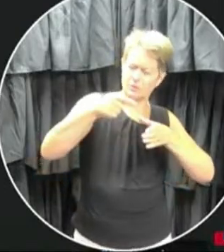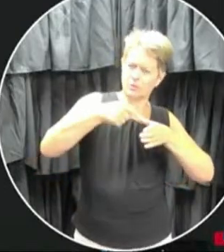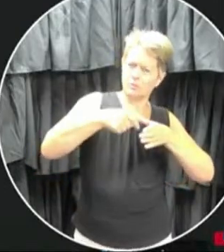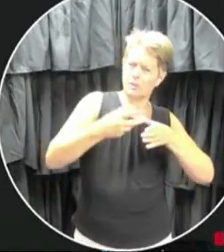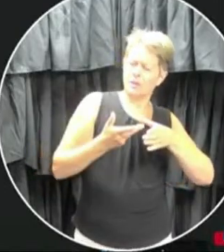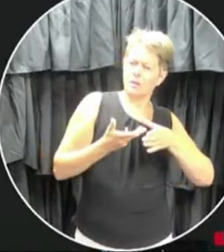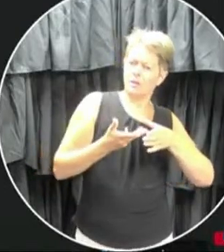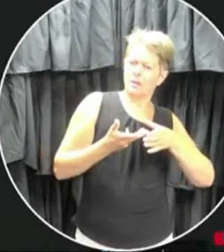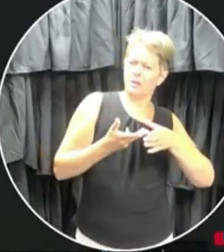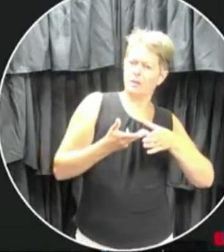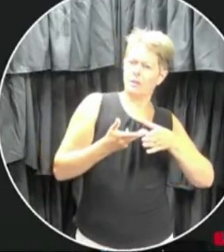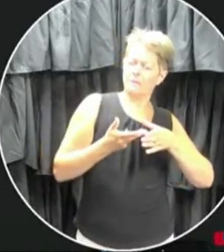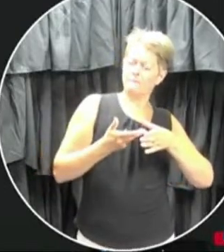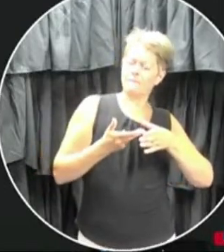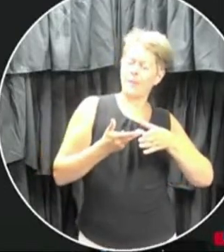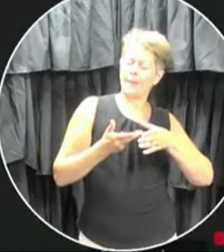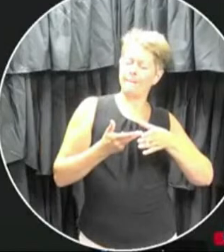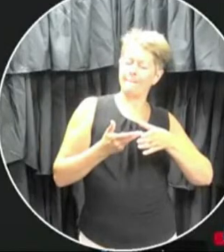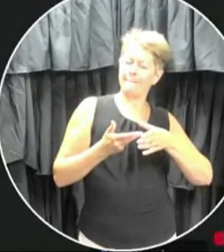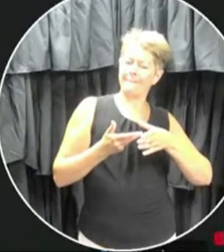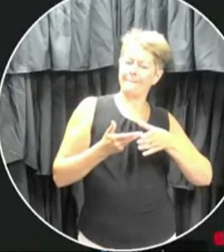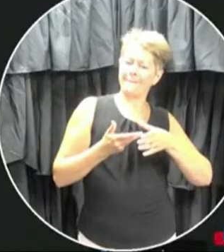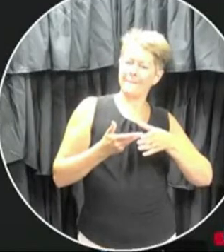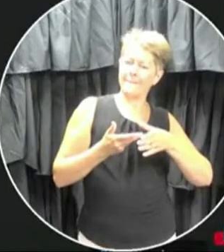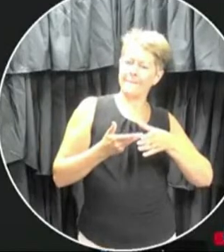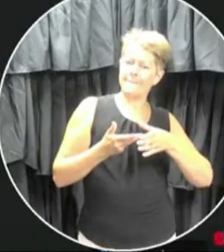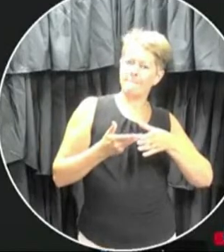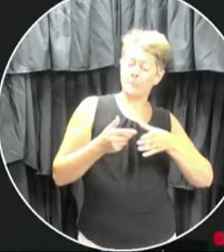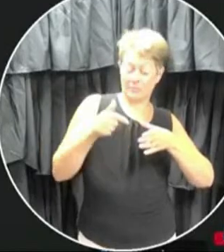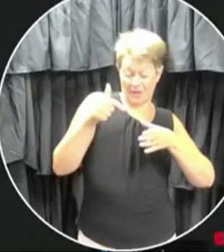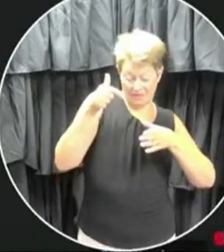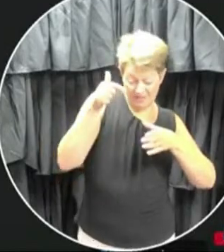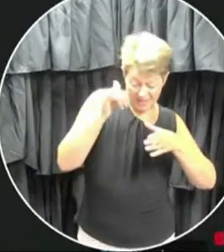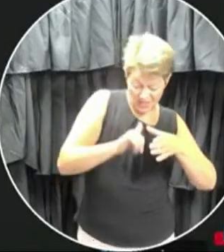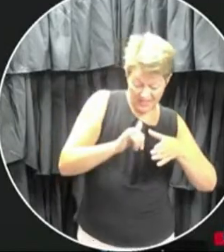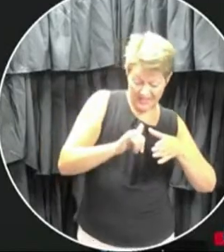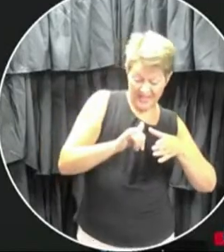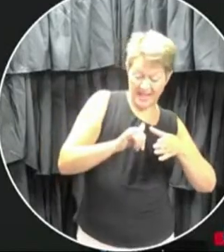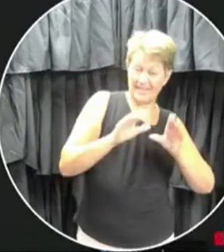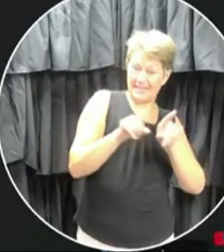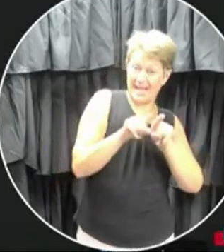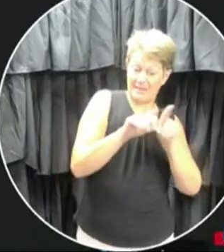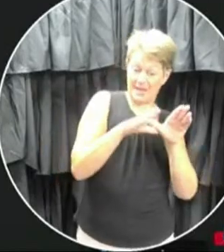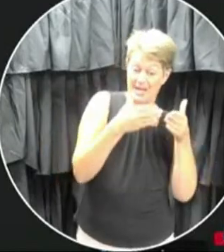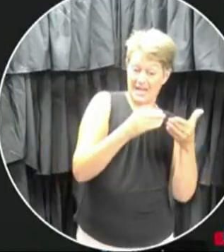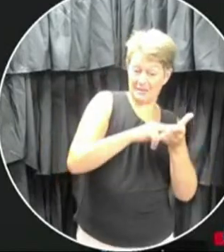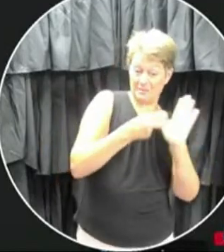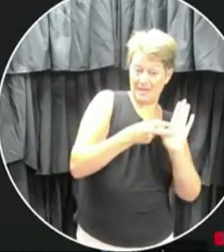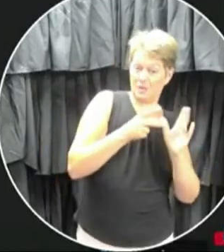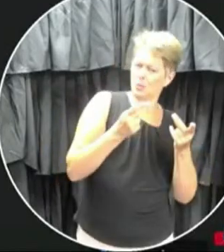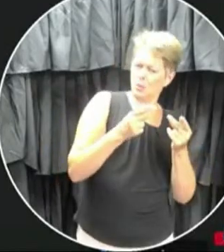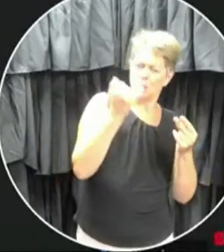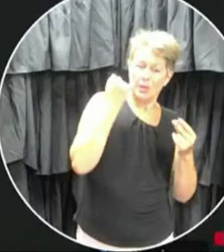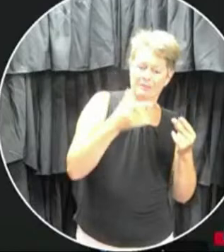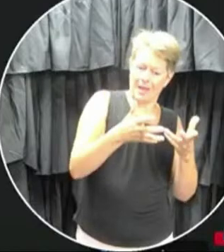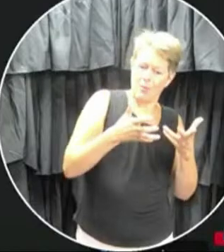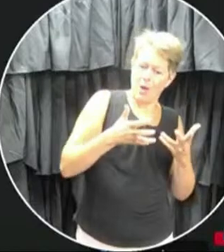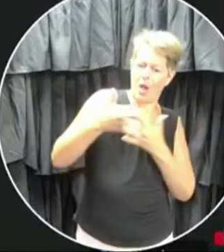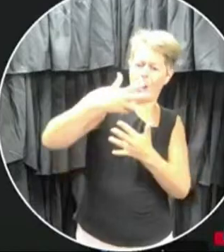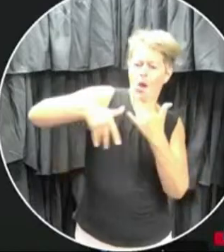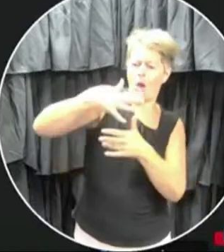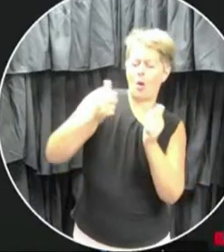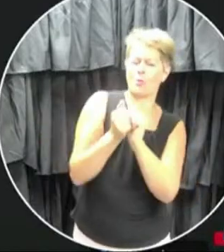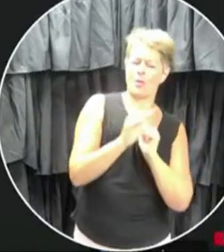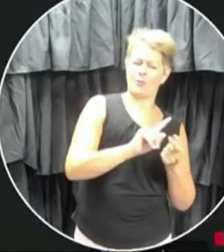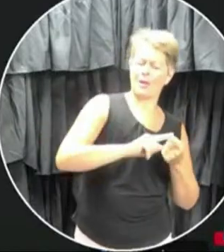students who who may want to be around their friends or yeah, guess how will